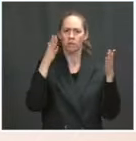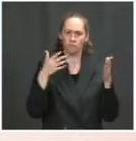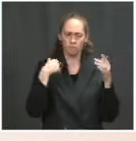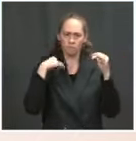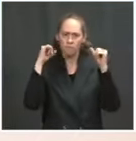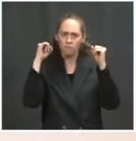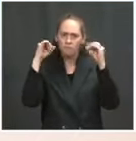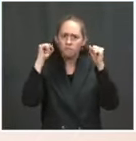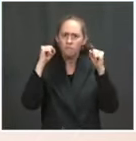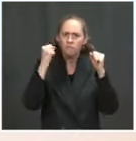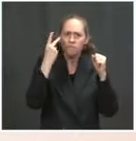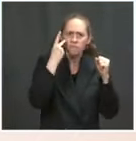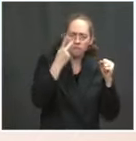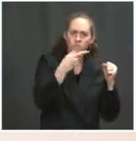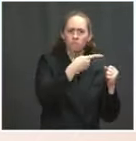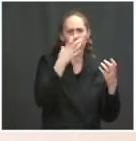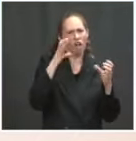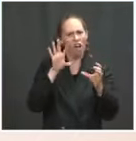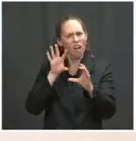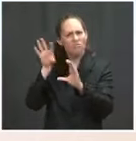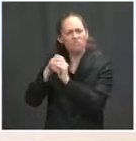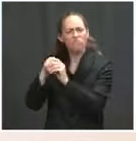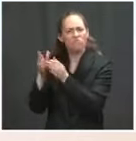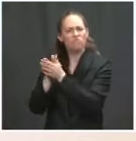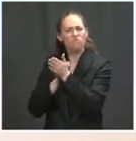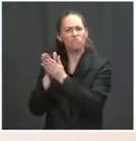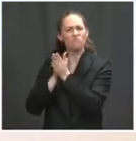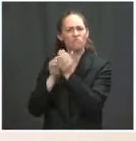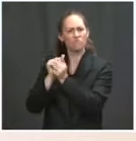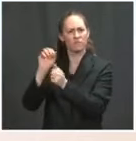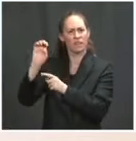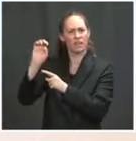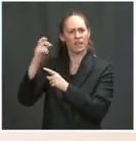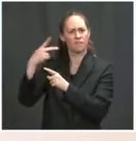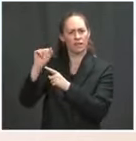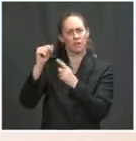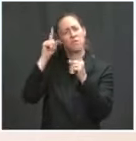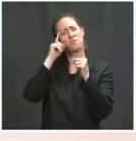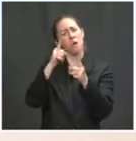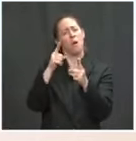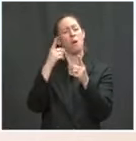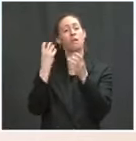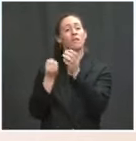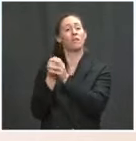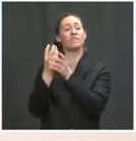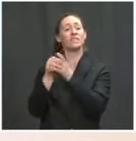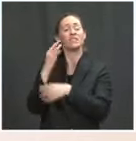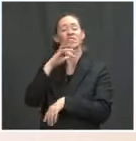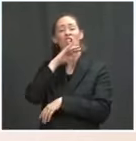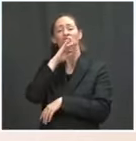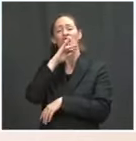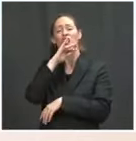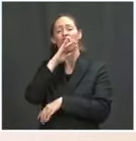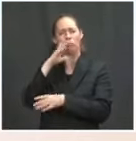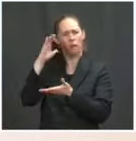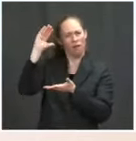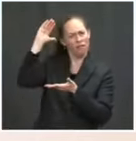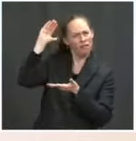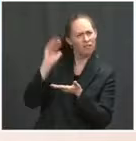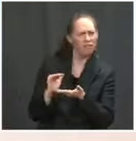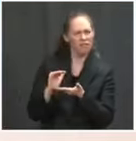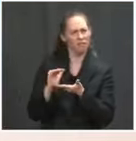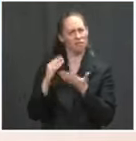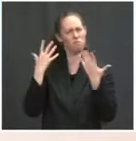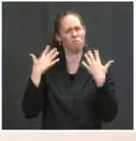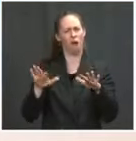be engaged in this effort to reduce emissions and to be engaged in this climate effort. We had multiple questions about this in terms of